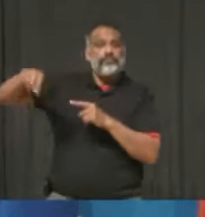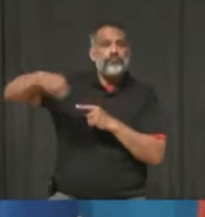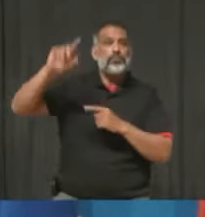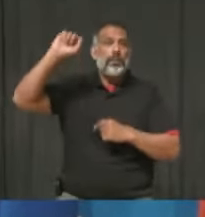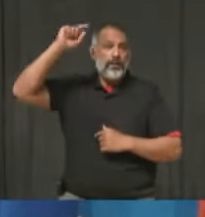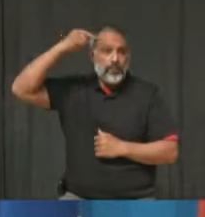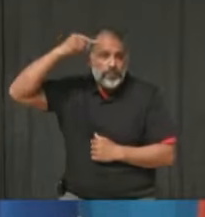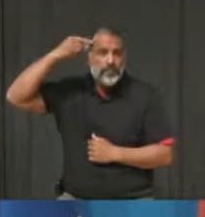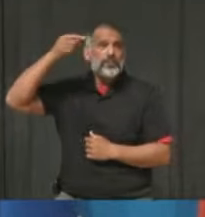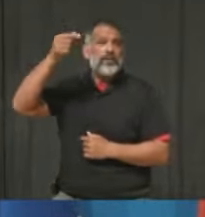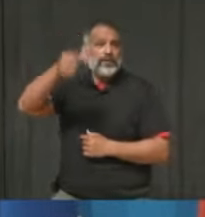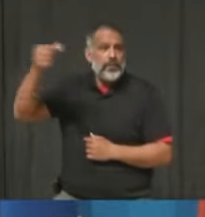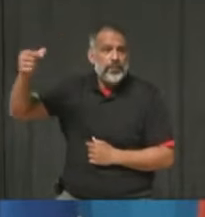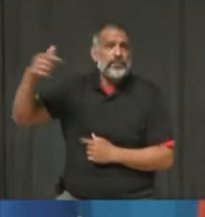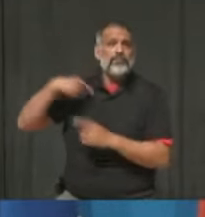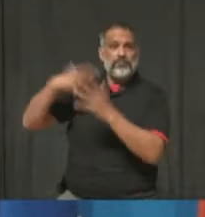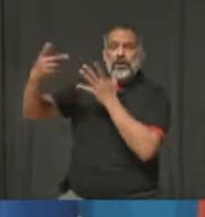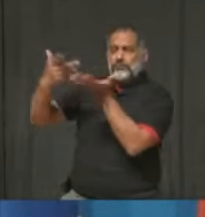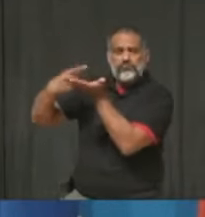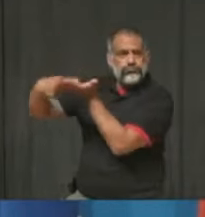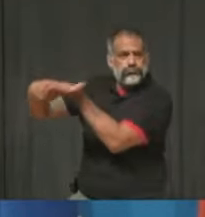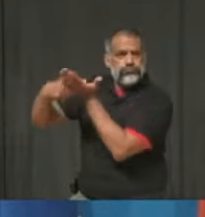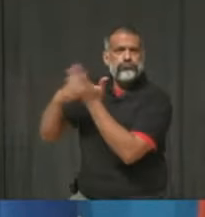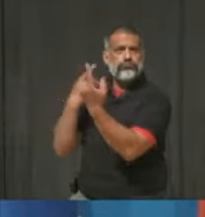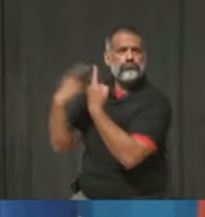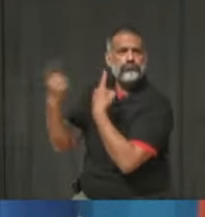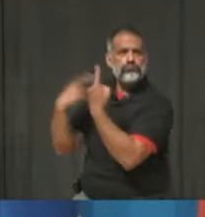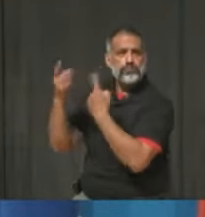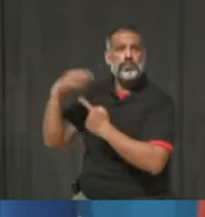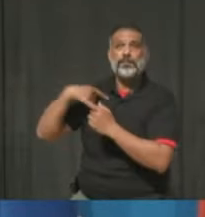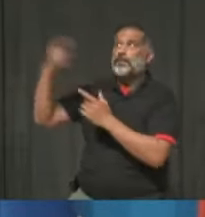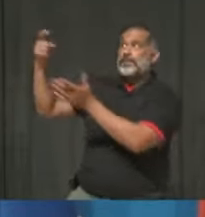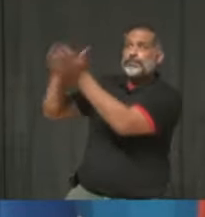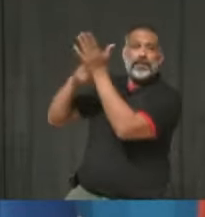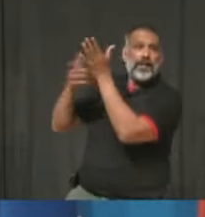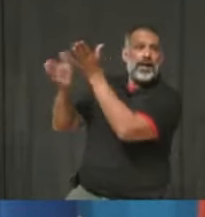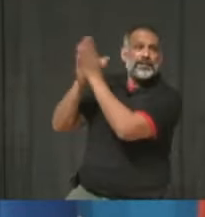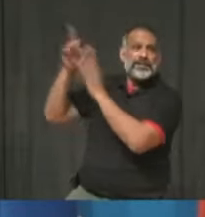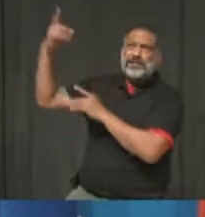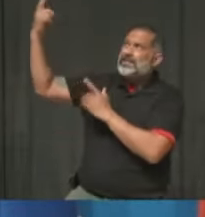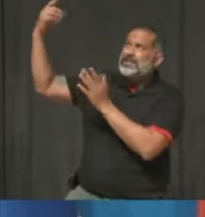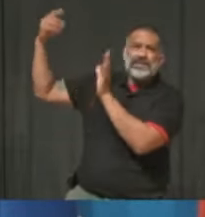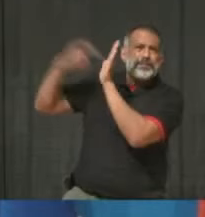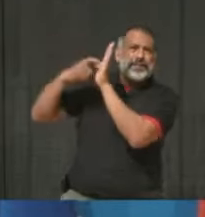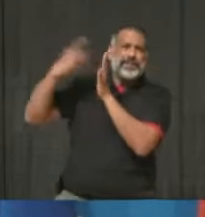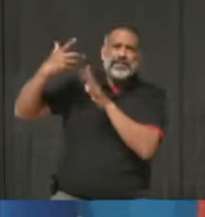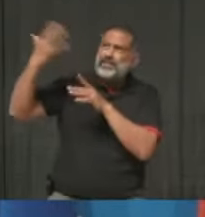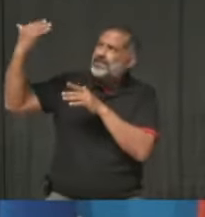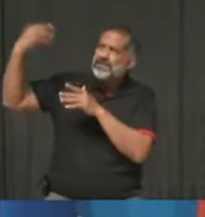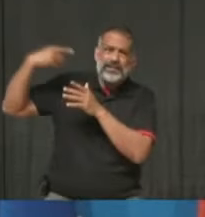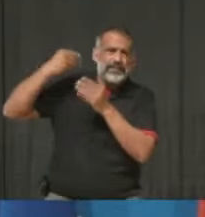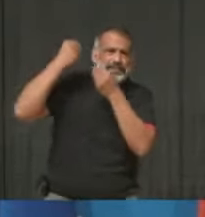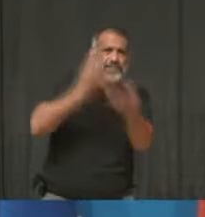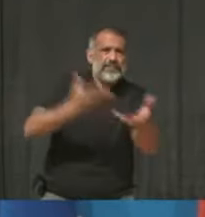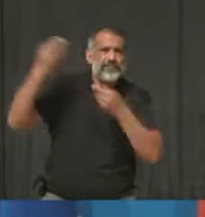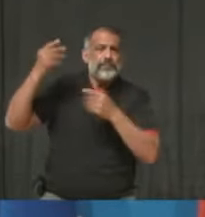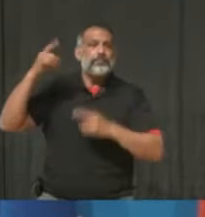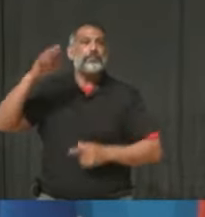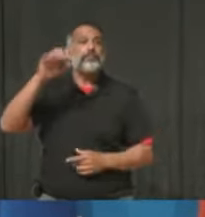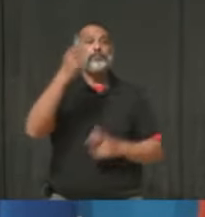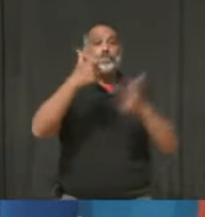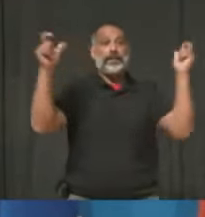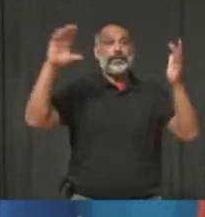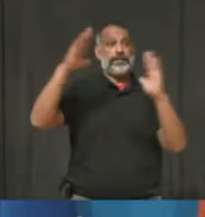made it clear that we need clarity. The big city mayors of the GTA, big city mayors of Ontario as well as the GTHA